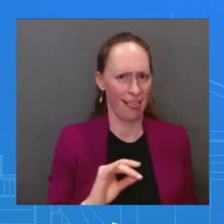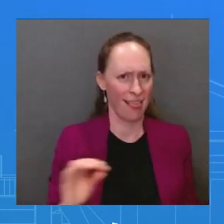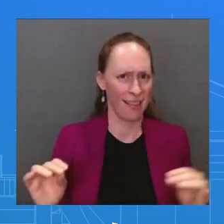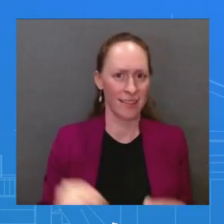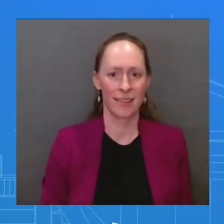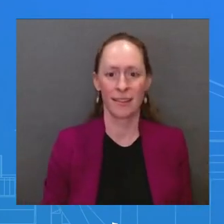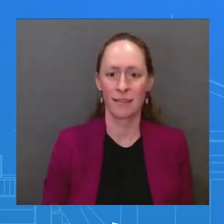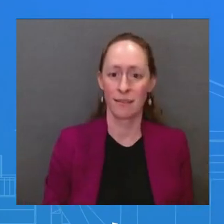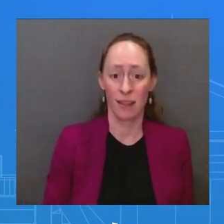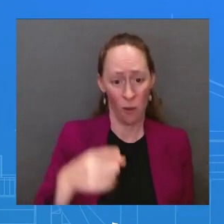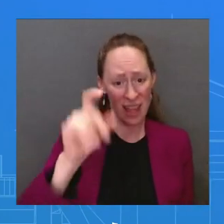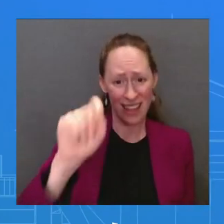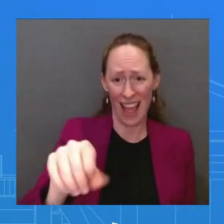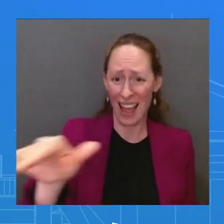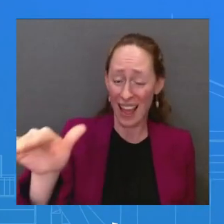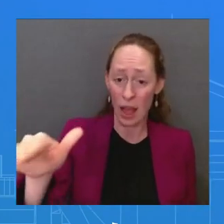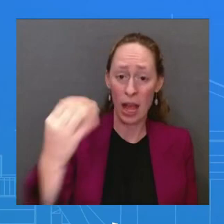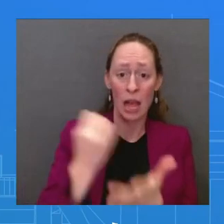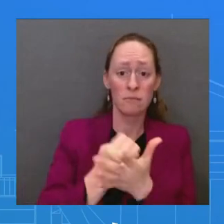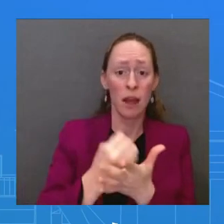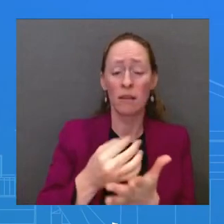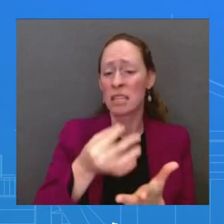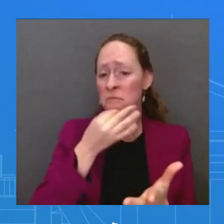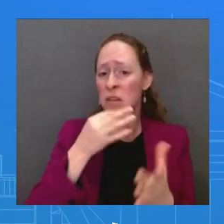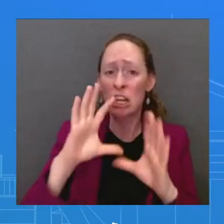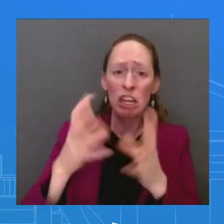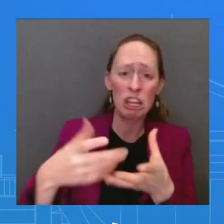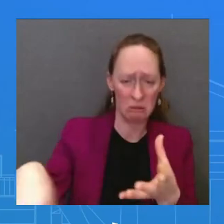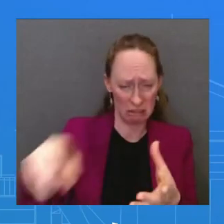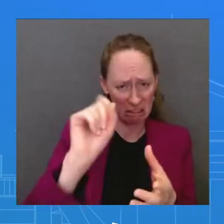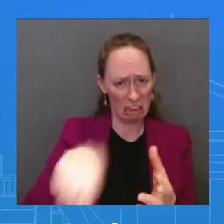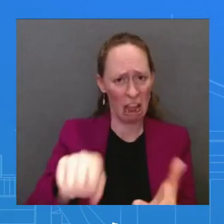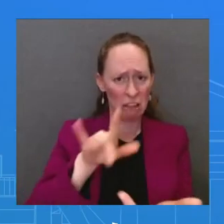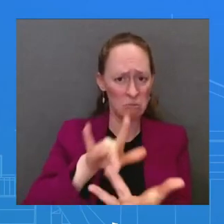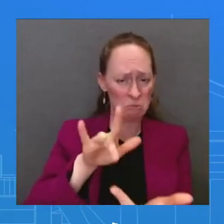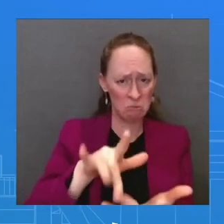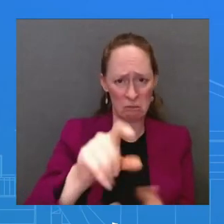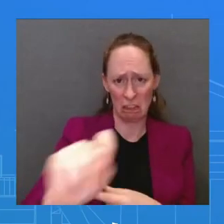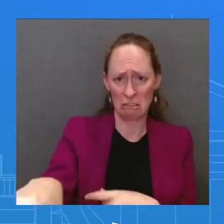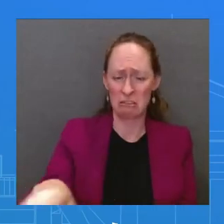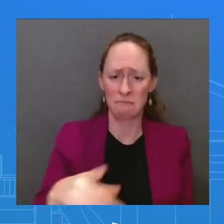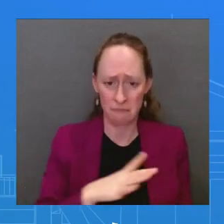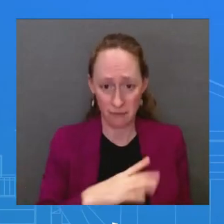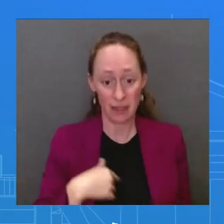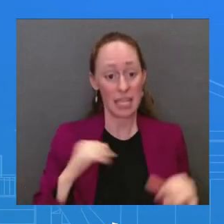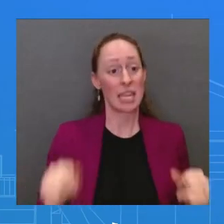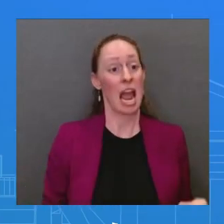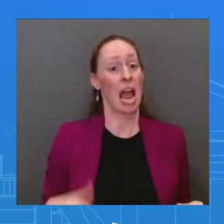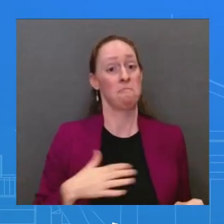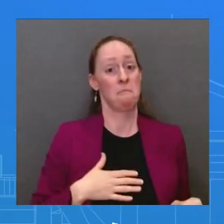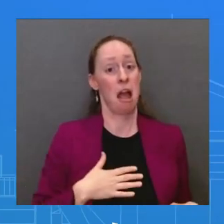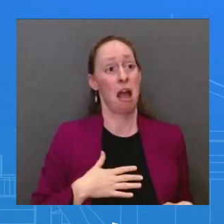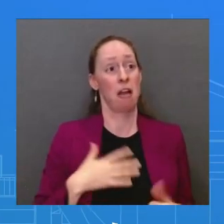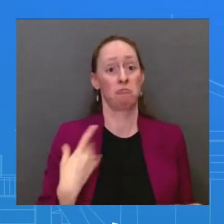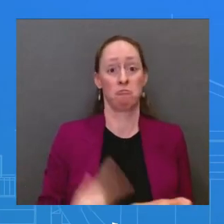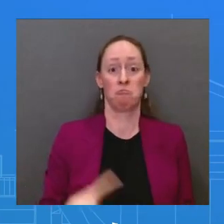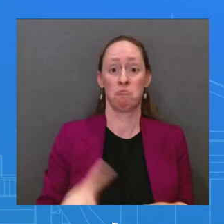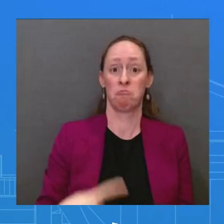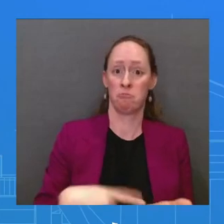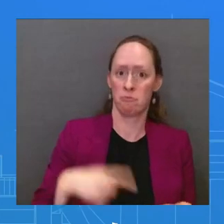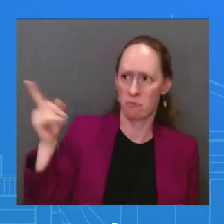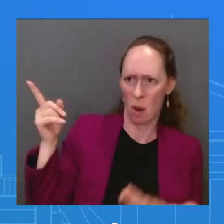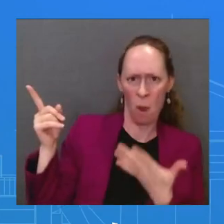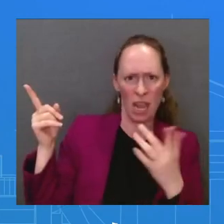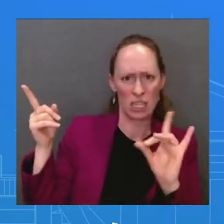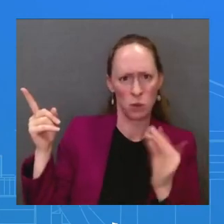can speak to is what the President has done over the last two years is we see the deficit go down by a trillion dollars. He spent